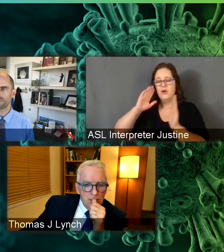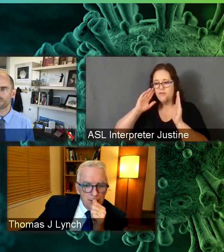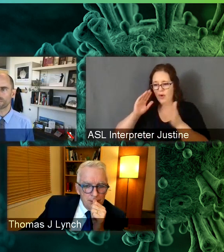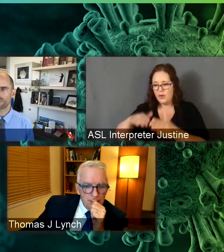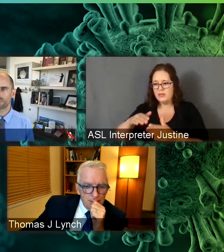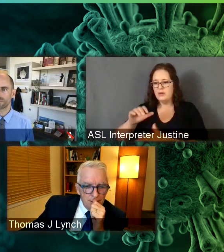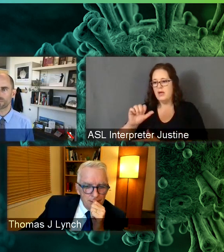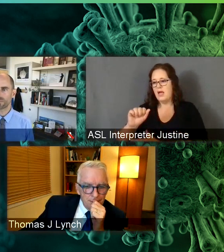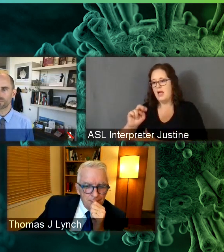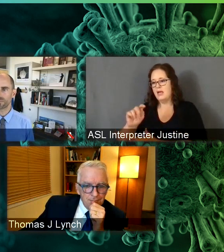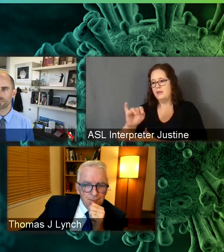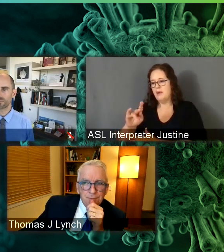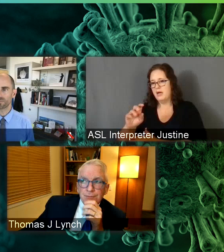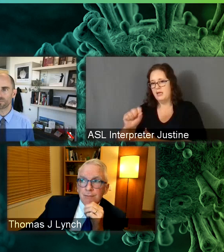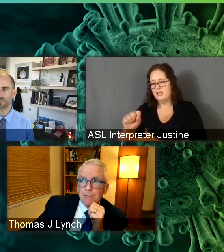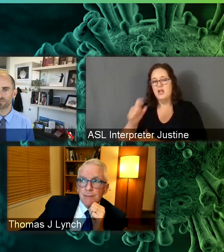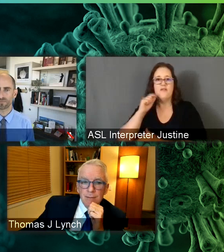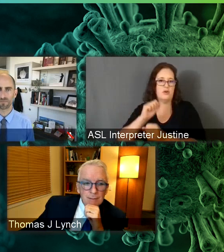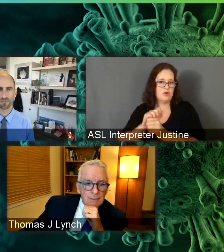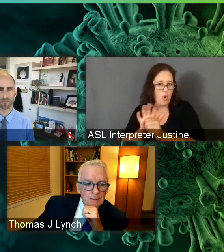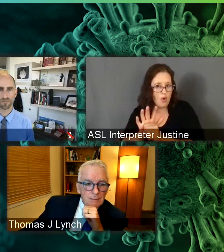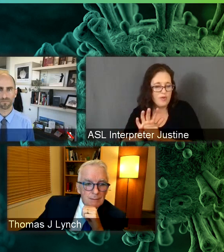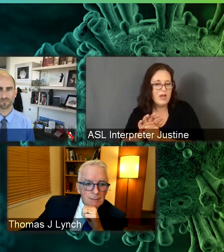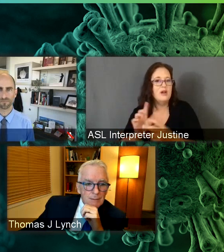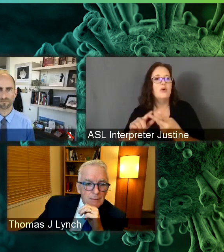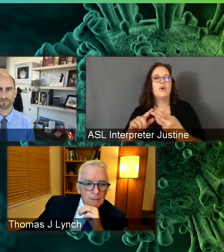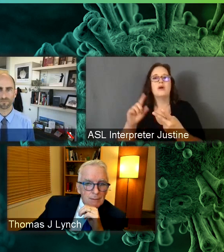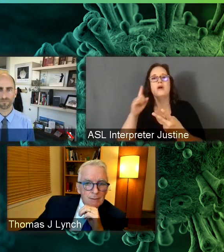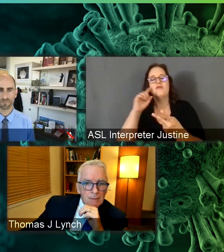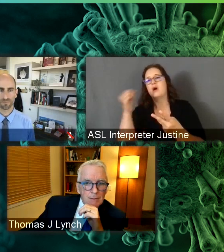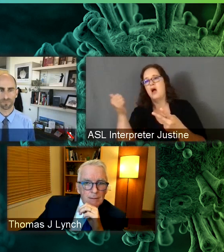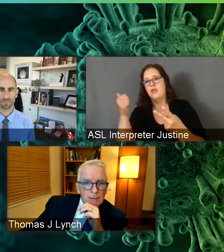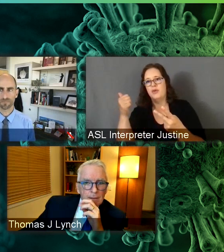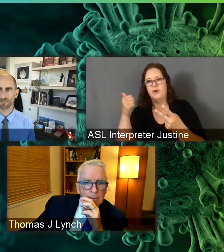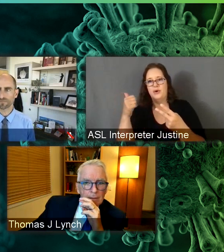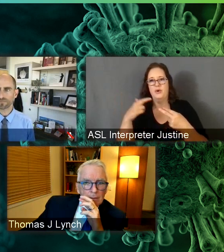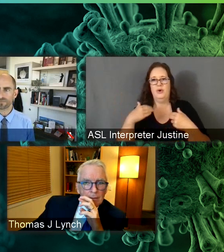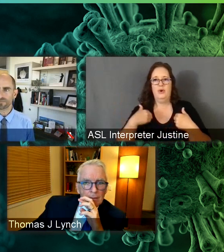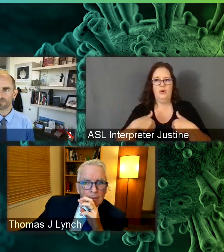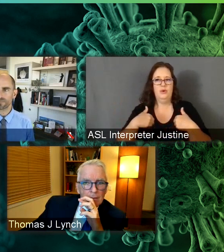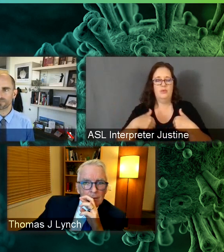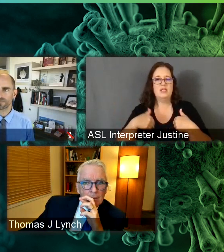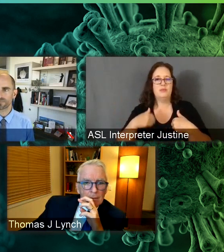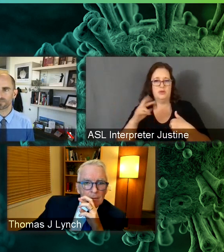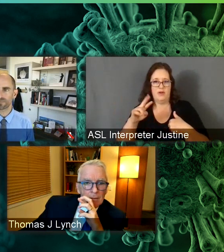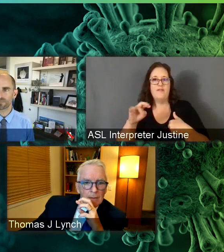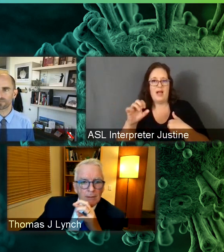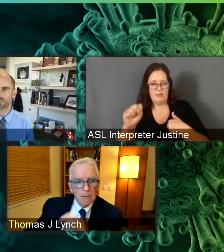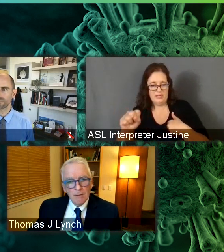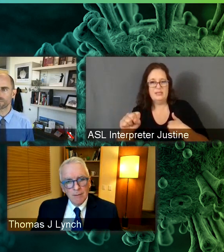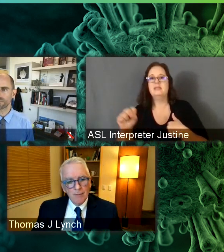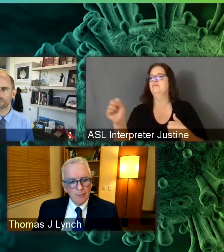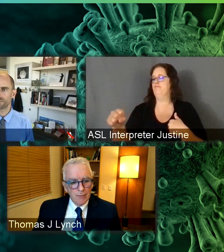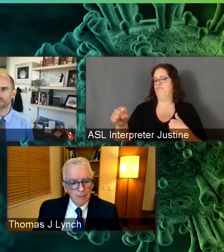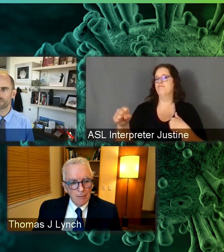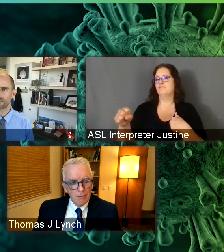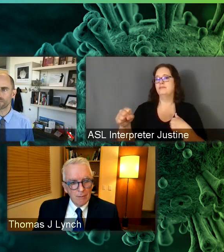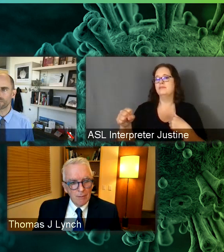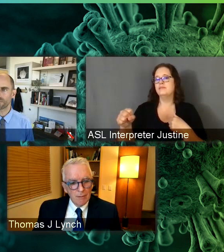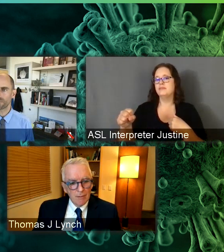for COVID and for other respiratory viruses, but certainly people have been doing that for a long time and have found that there are